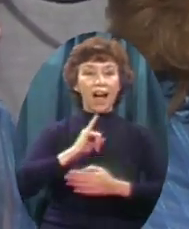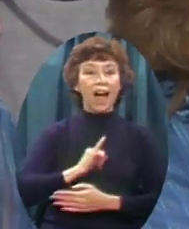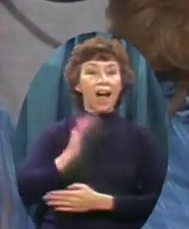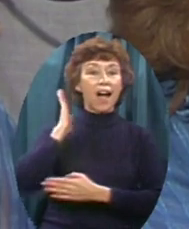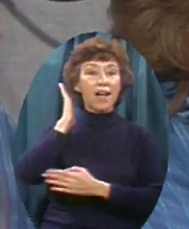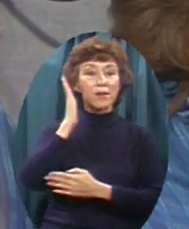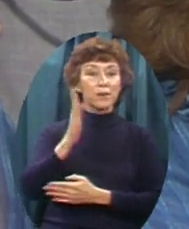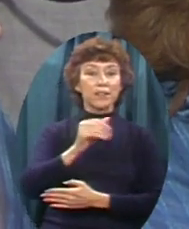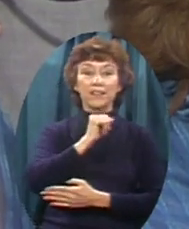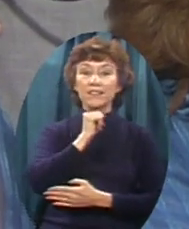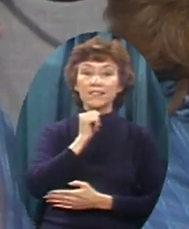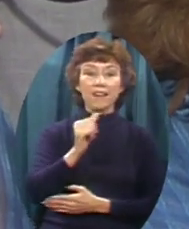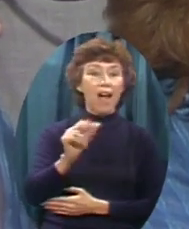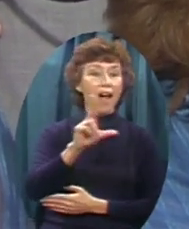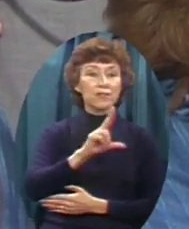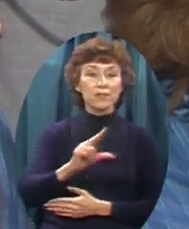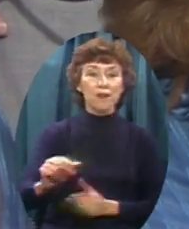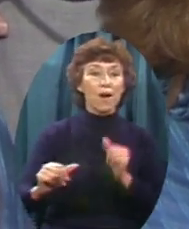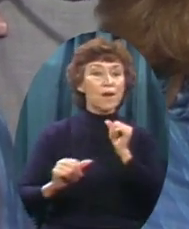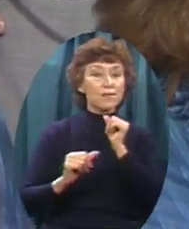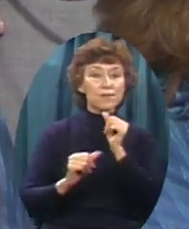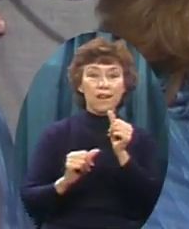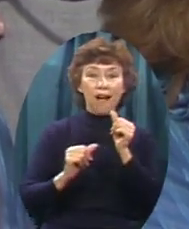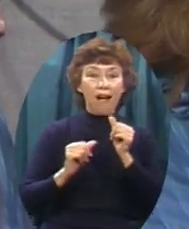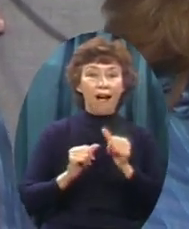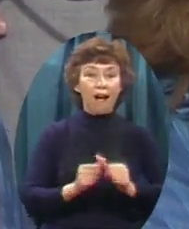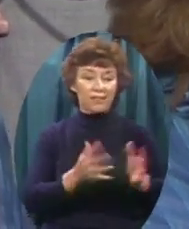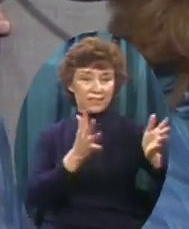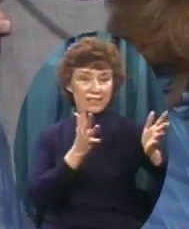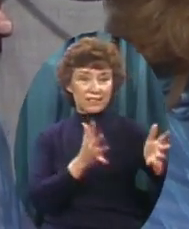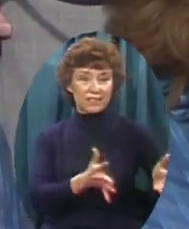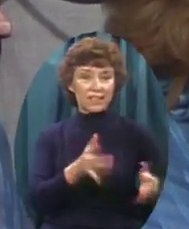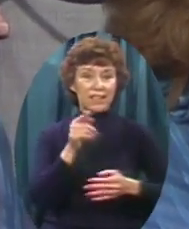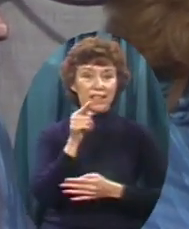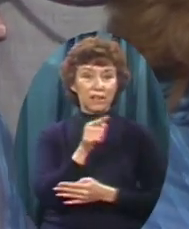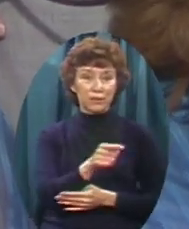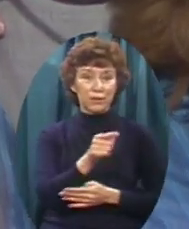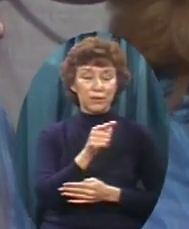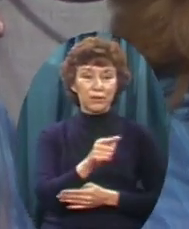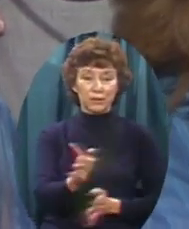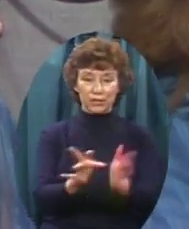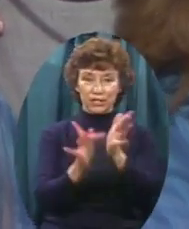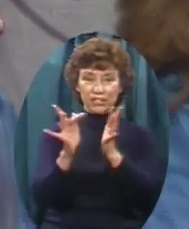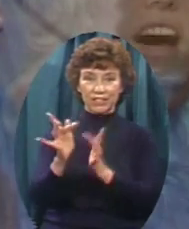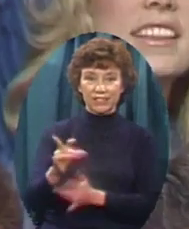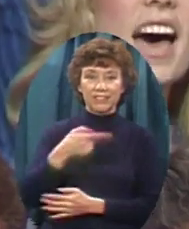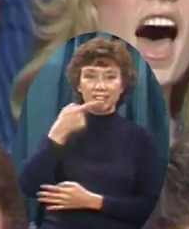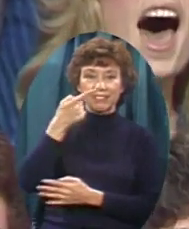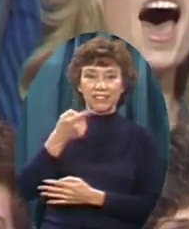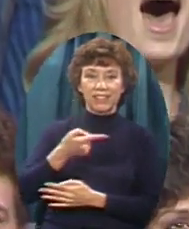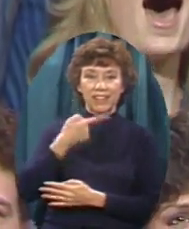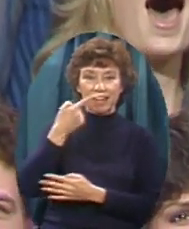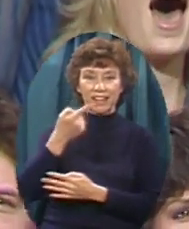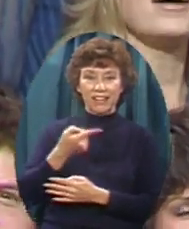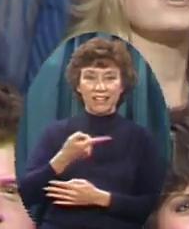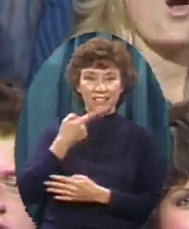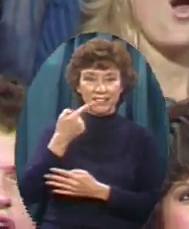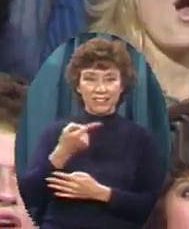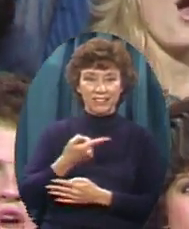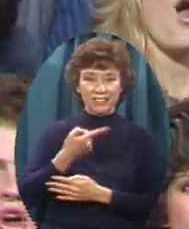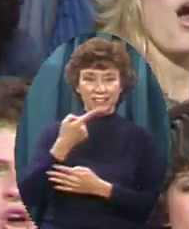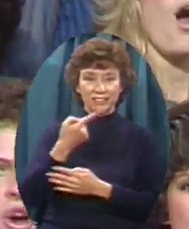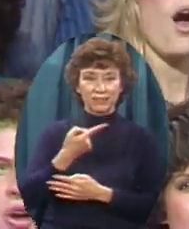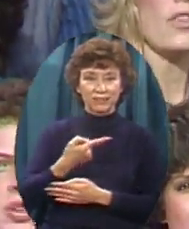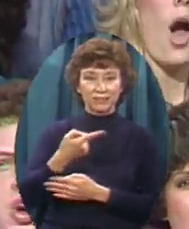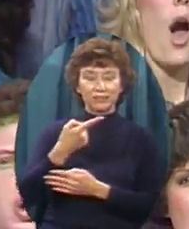will not Disaster his foes That's